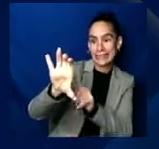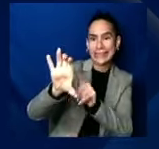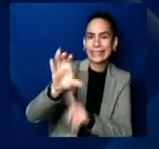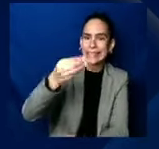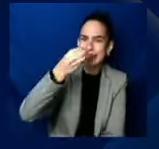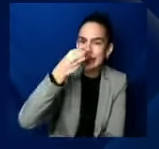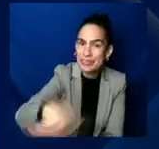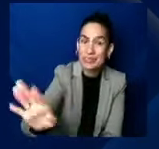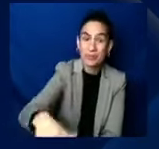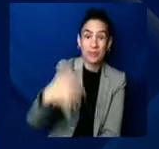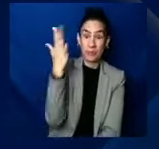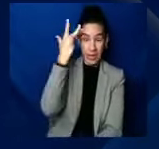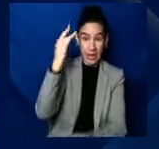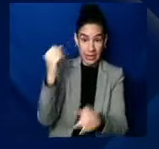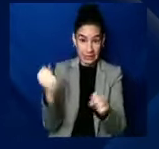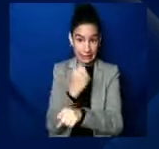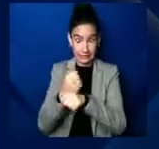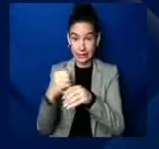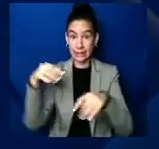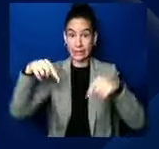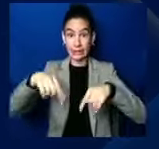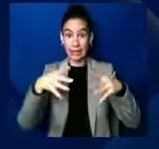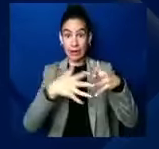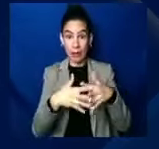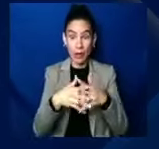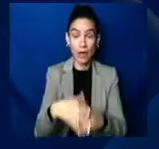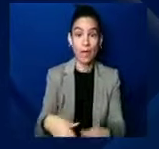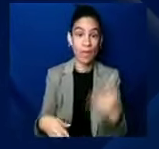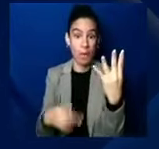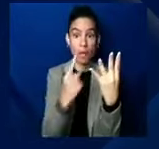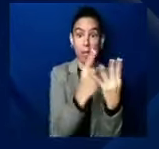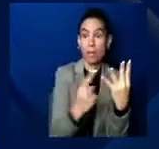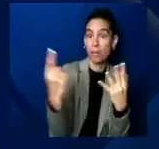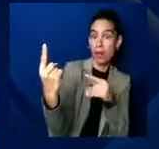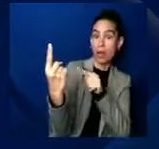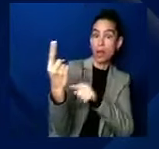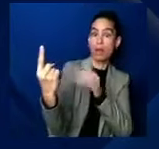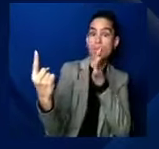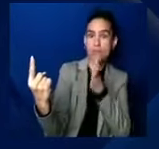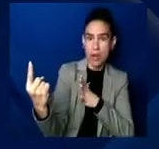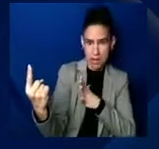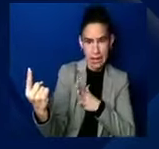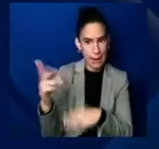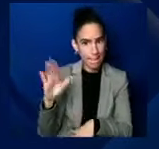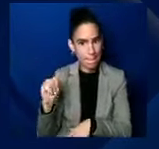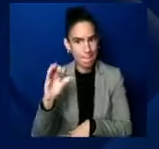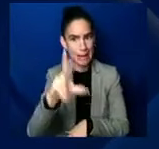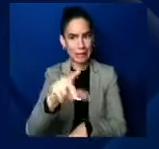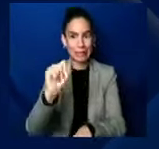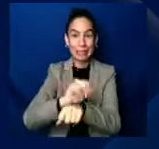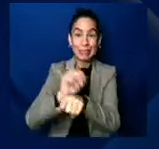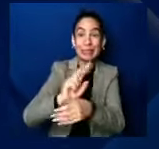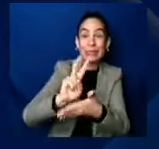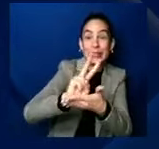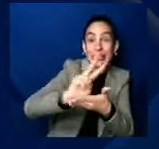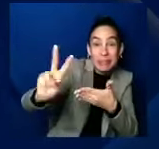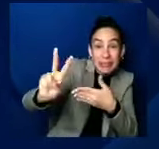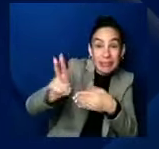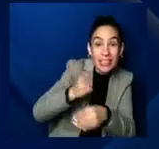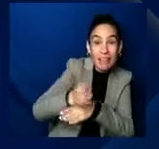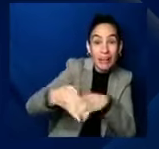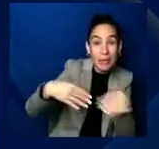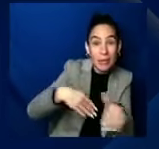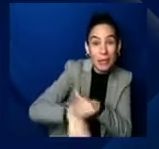one in four women will be back to work two weeks after giving birth. And consider that some number of those women had